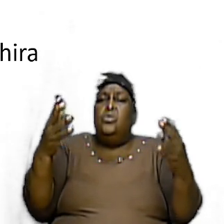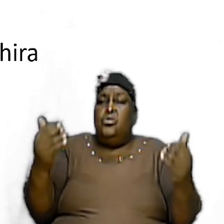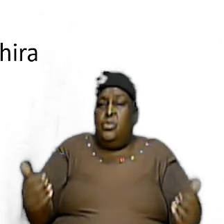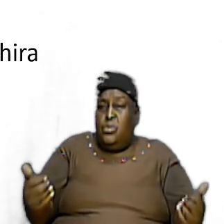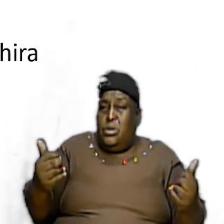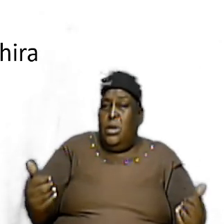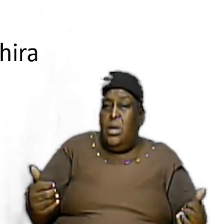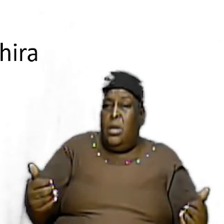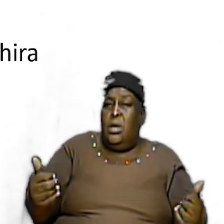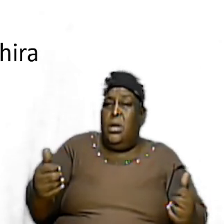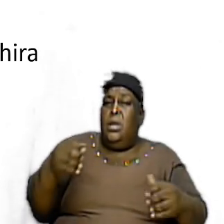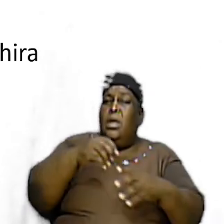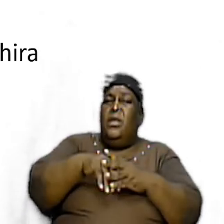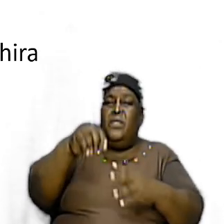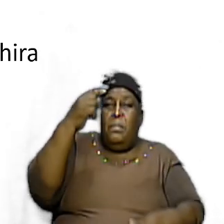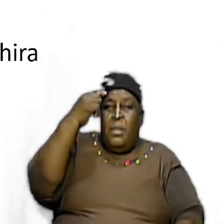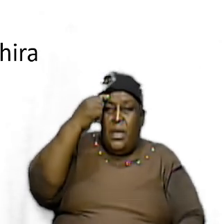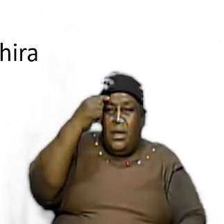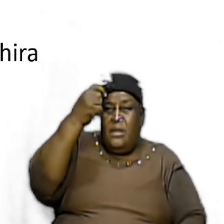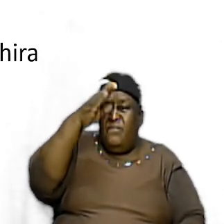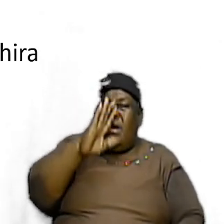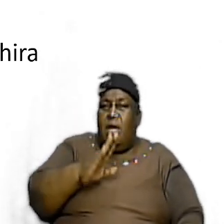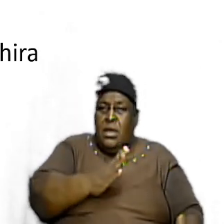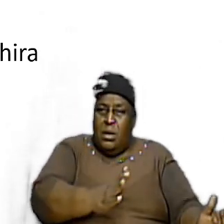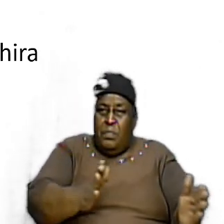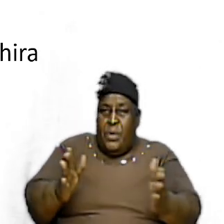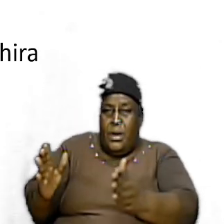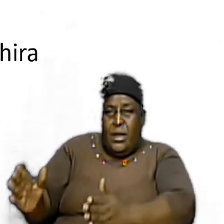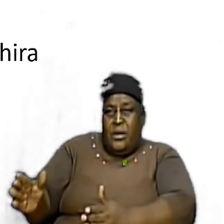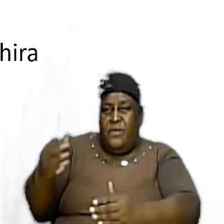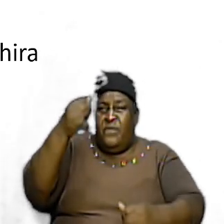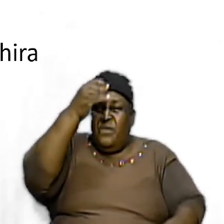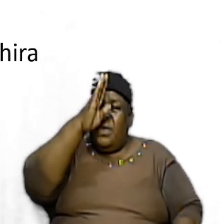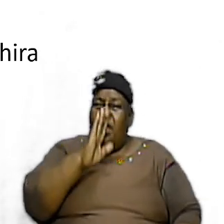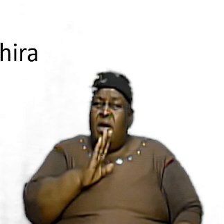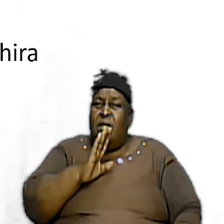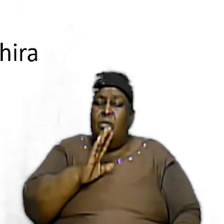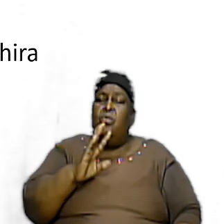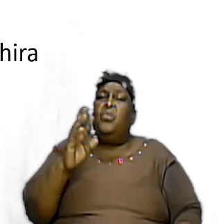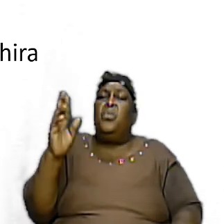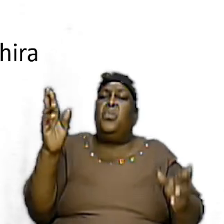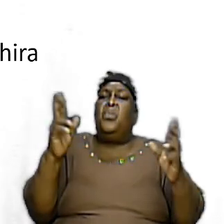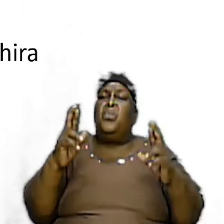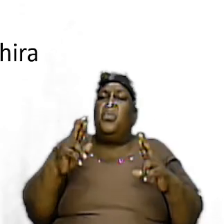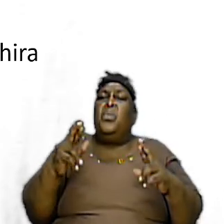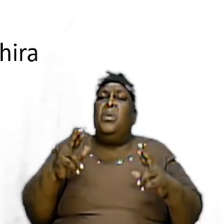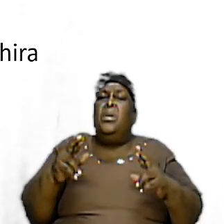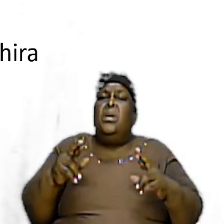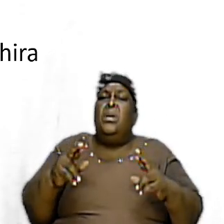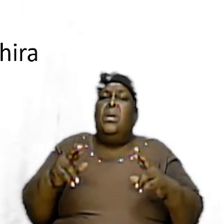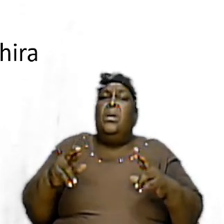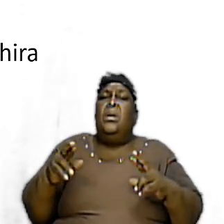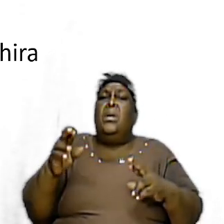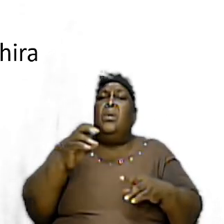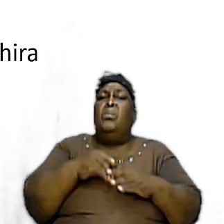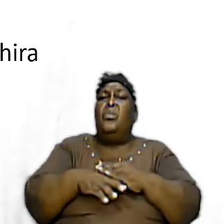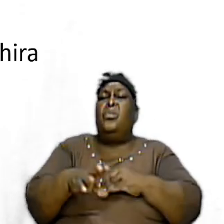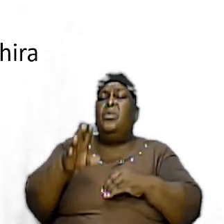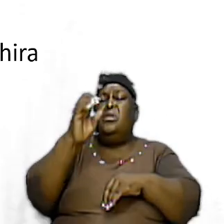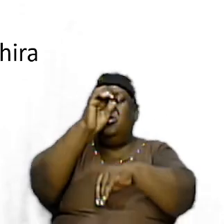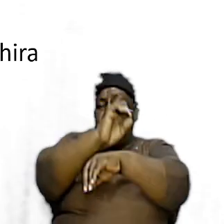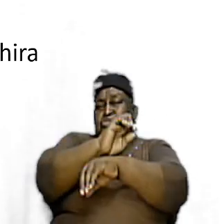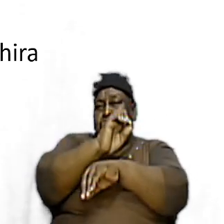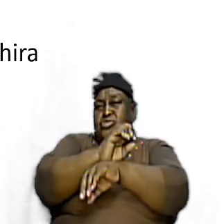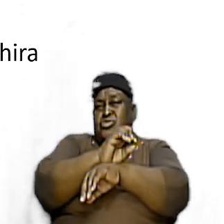already in the mind of God and in the plan of God already mixed up and intertwined with the